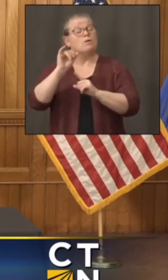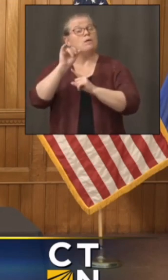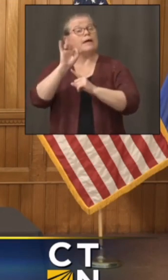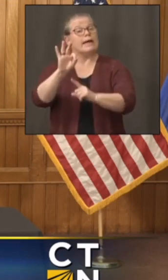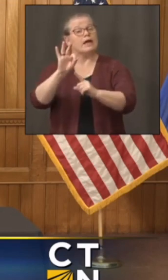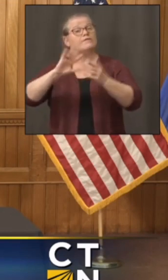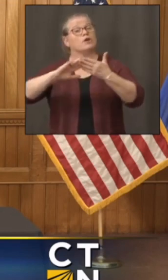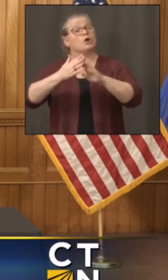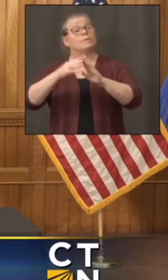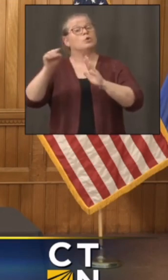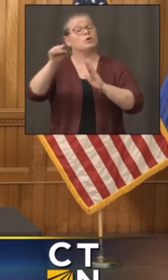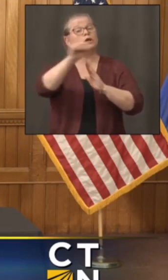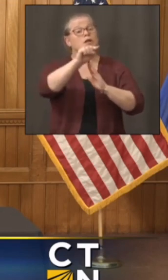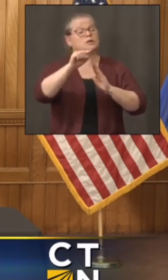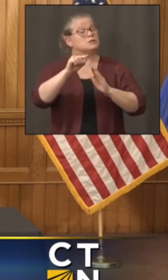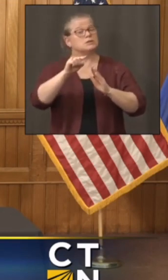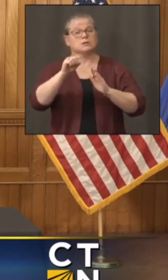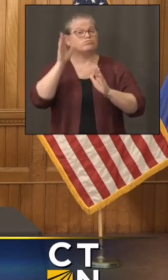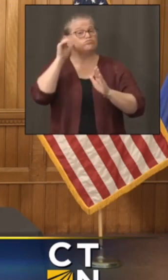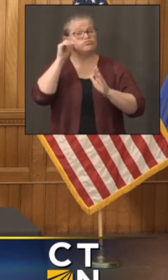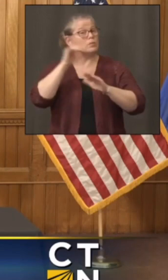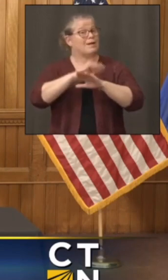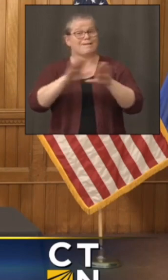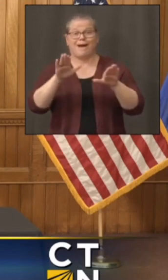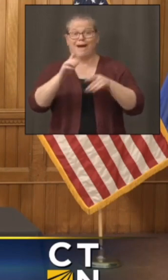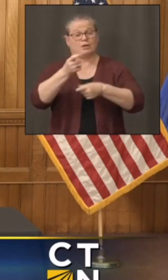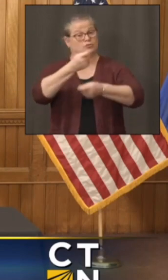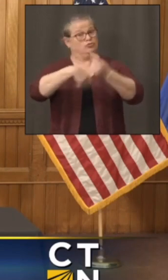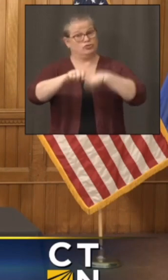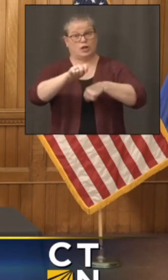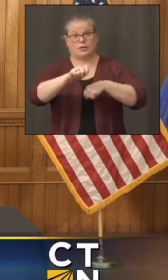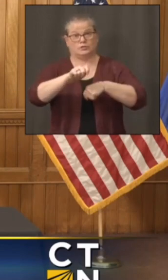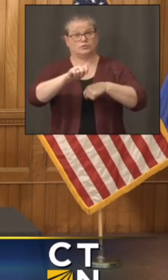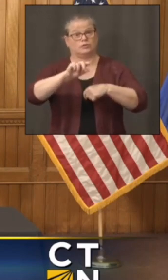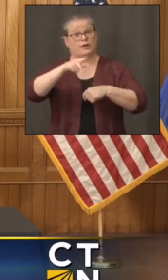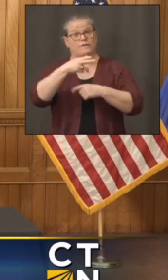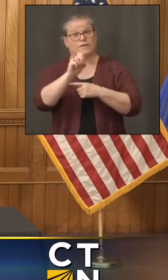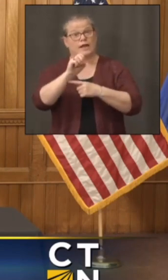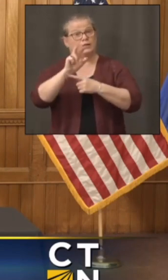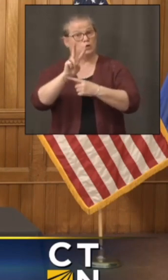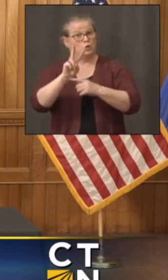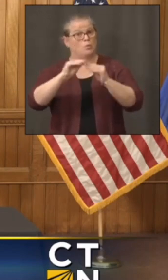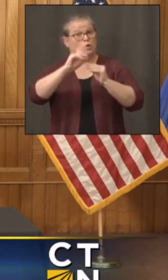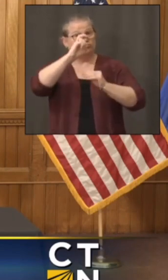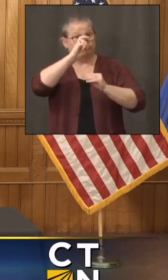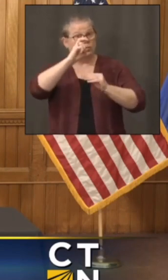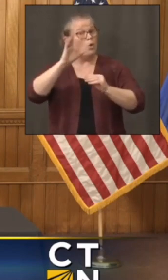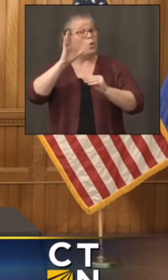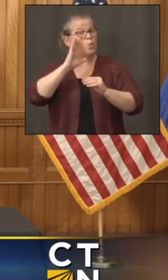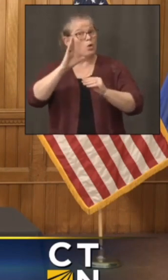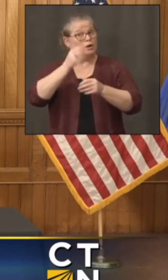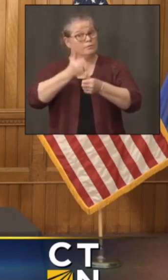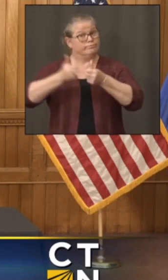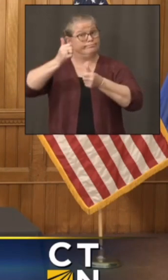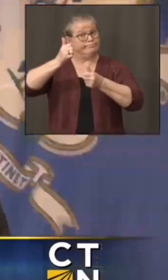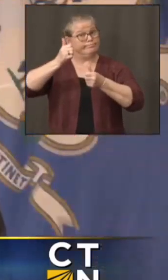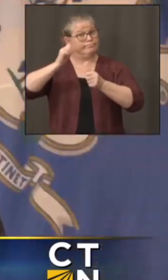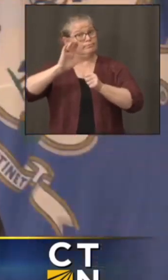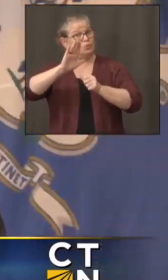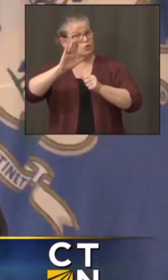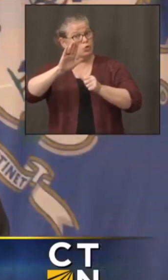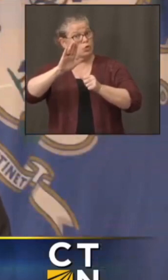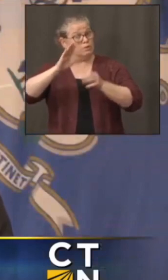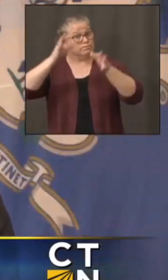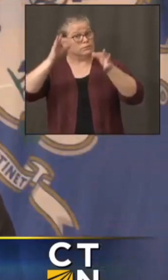alert system be rethought or refigured would it potentially require communities to do that uh not yet